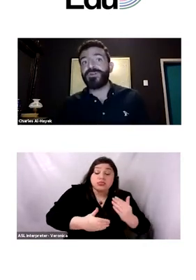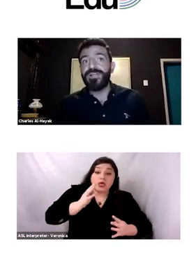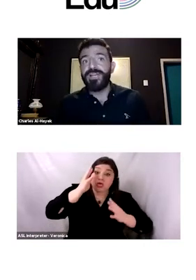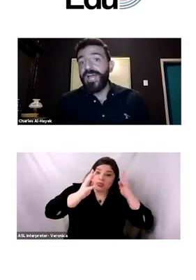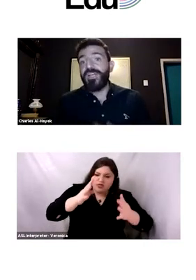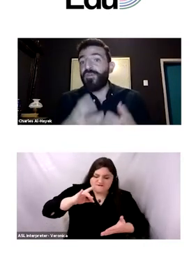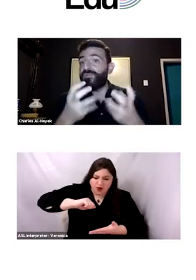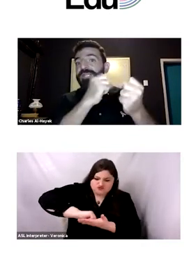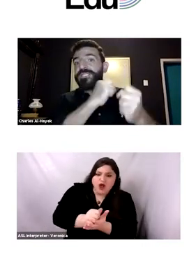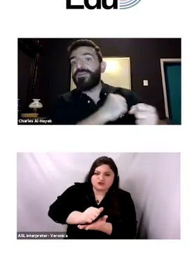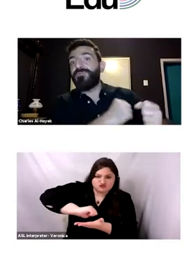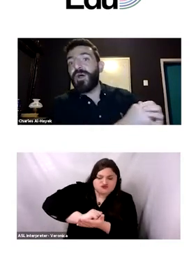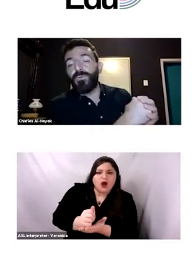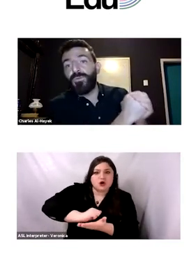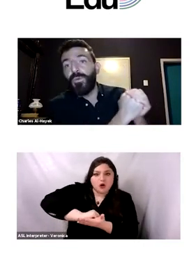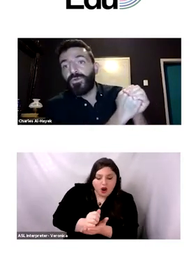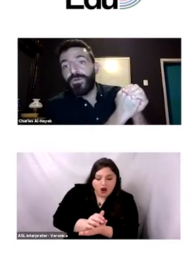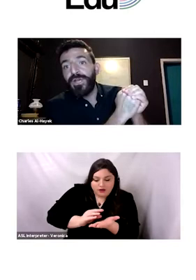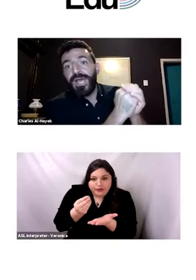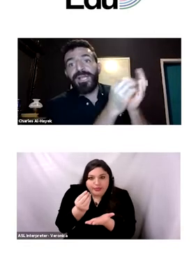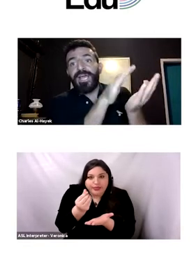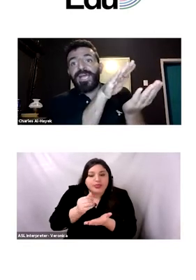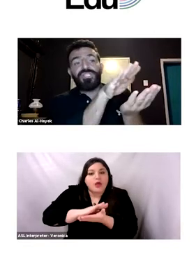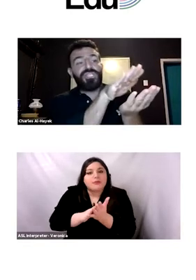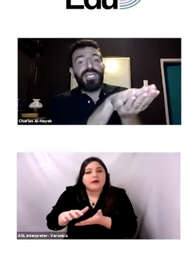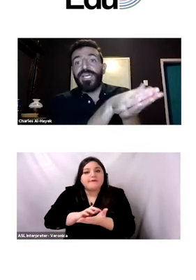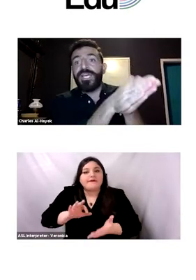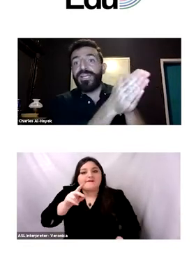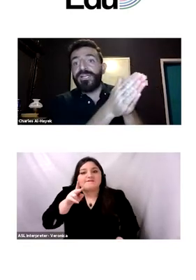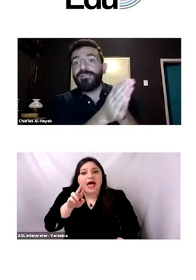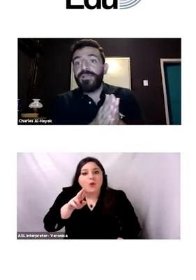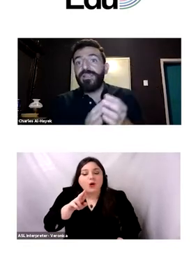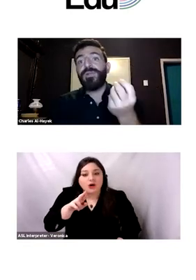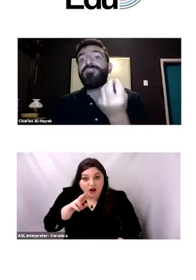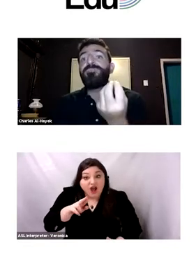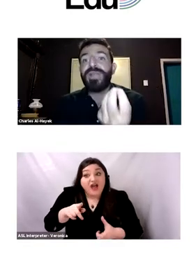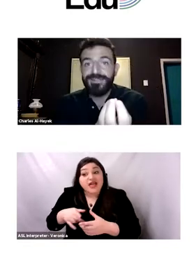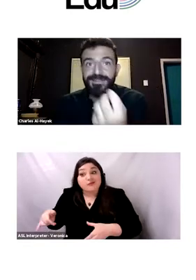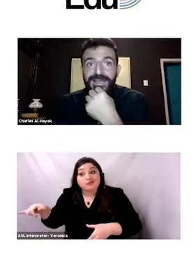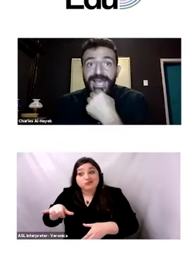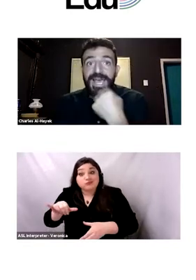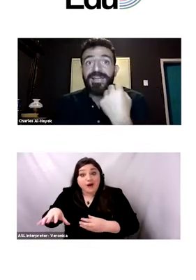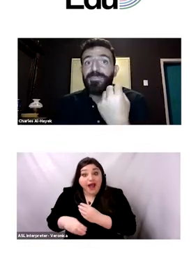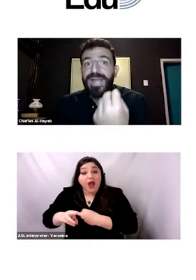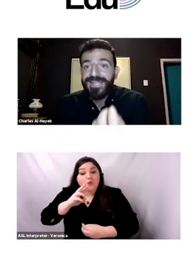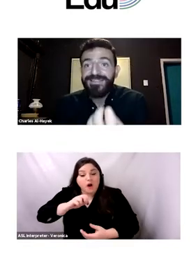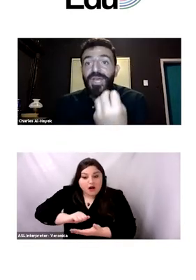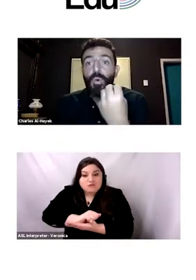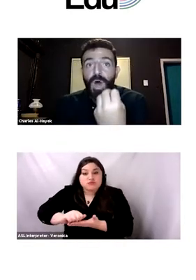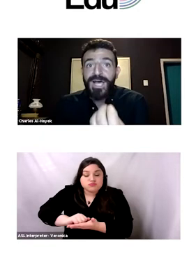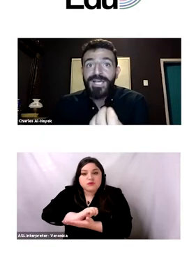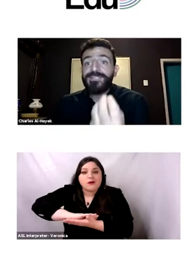stone, they will have flour. And if they mix the flour with water and actually grill it, they will have bread. And